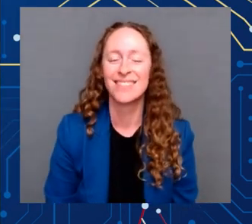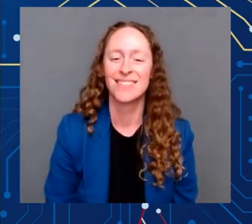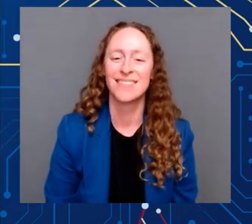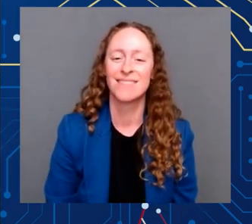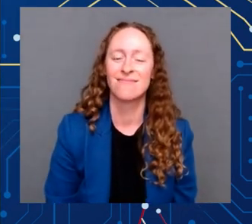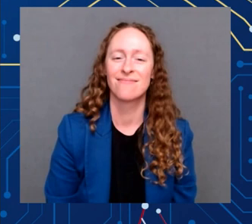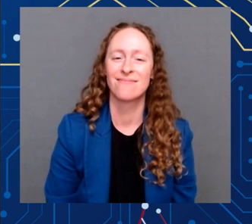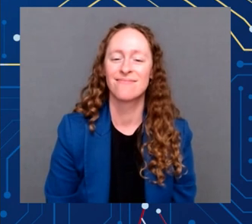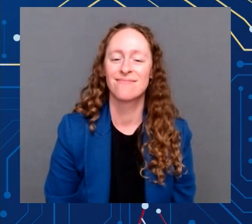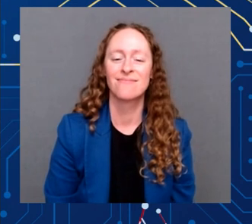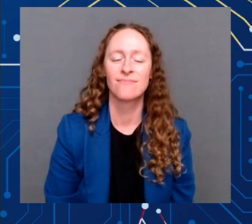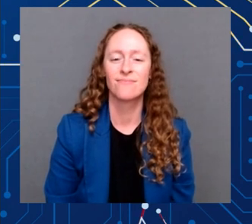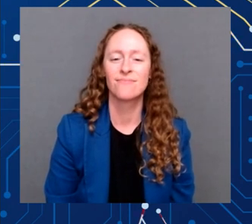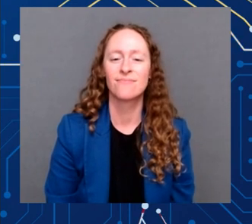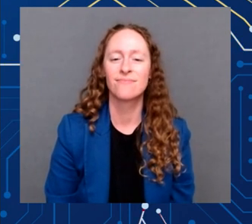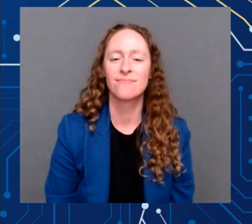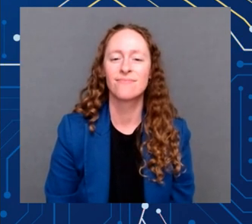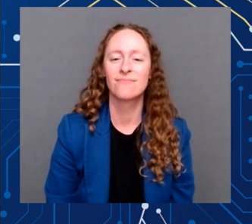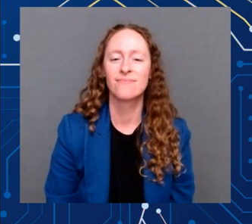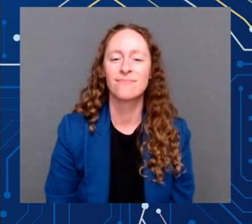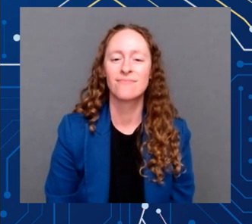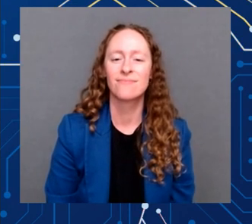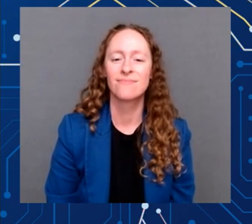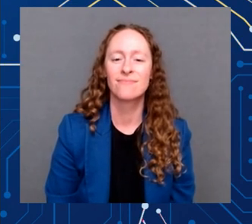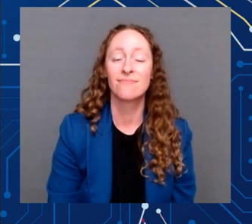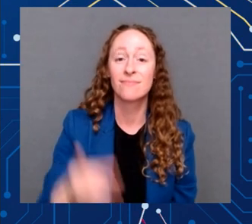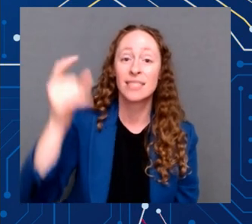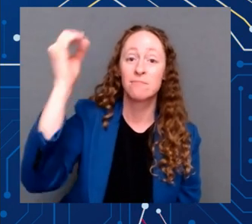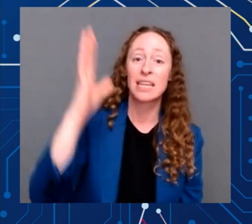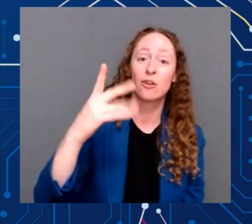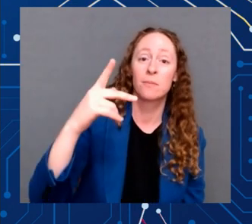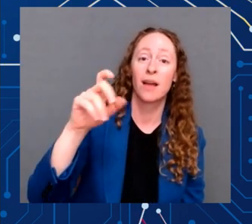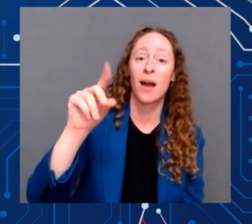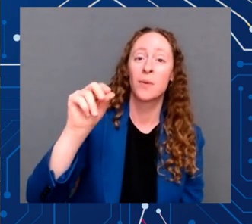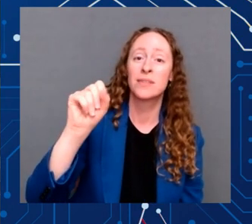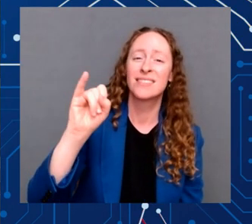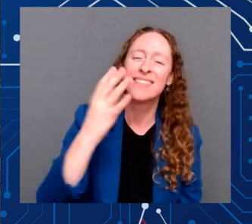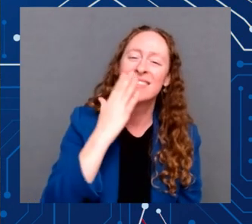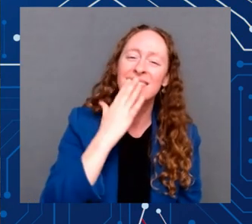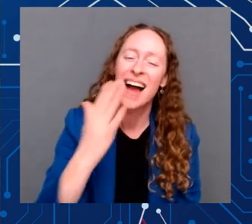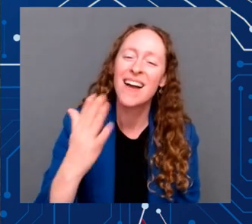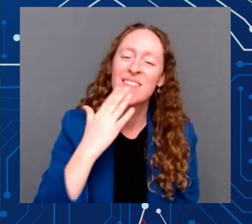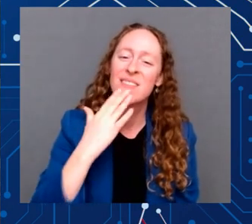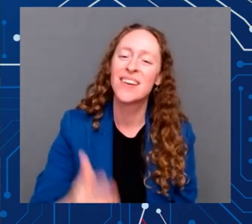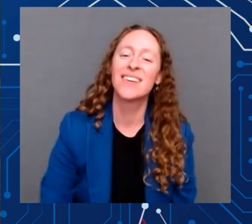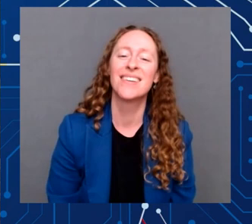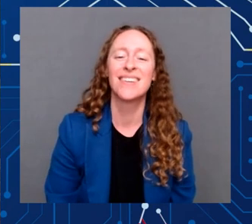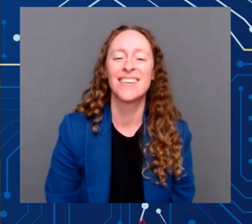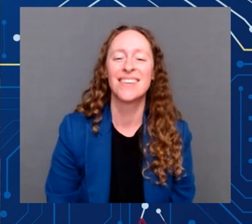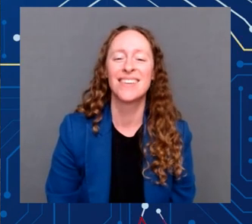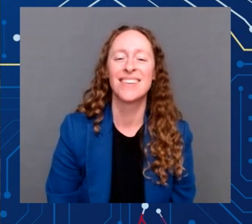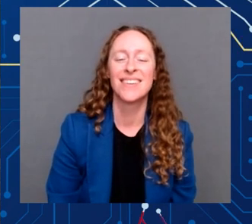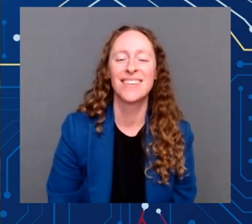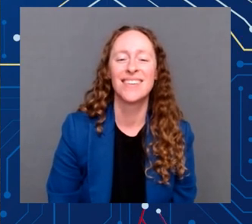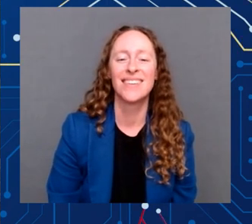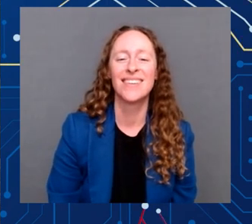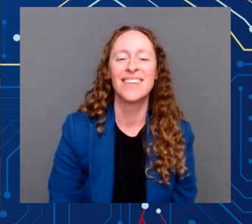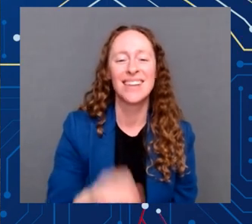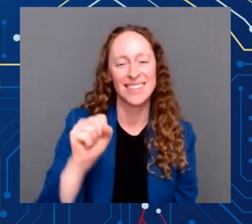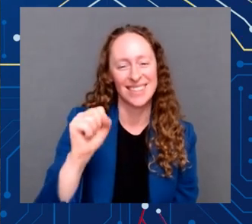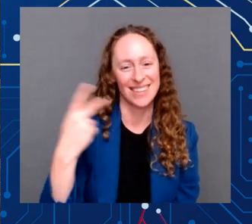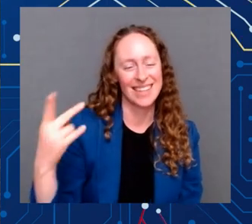To Speaker Pelosi, thank you. It is true we share a bond as small Italian women in public service.